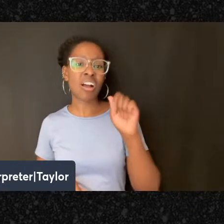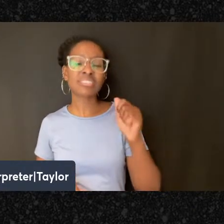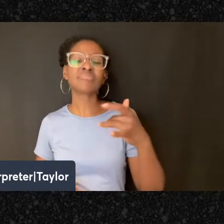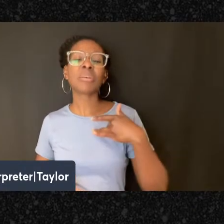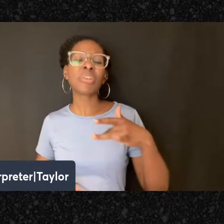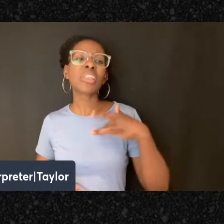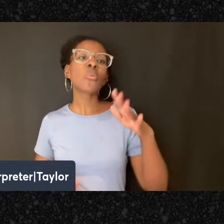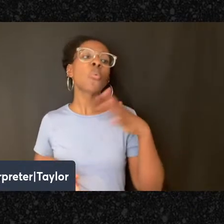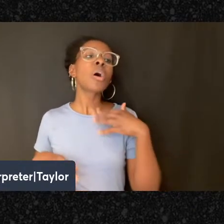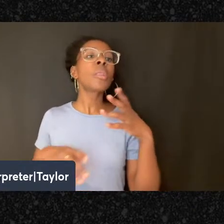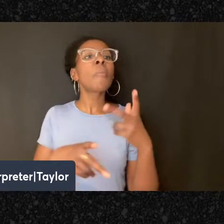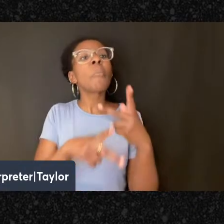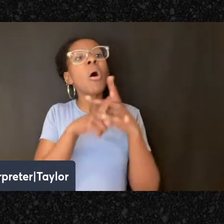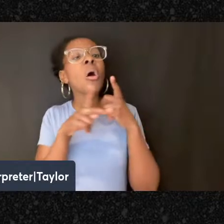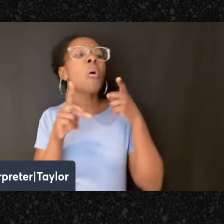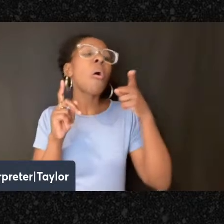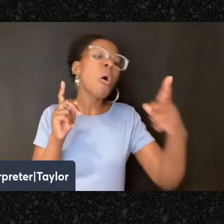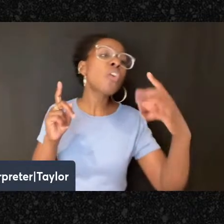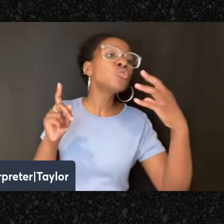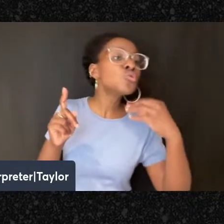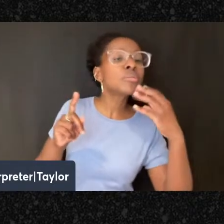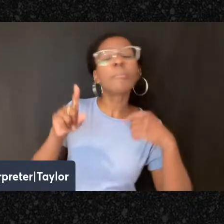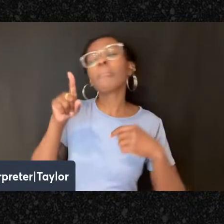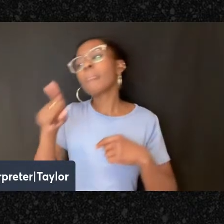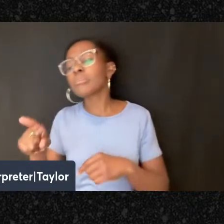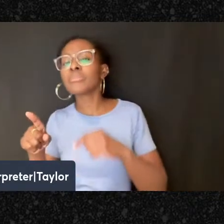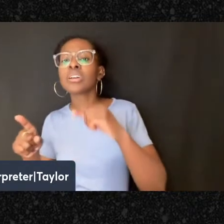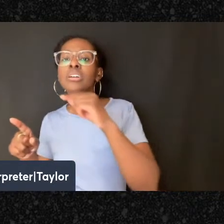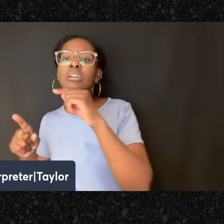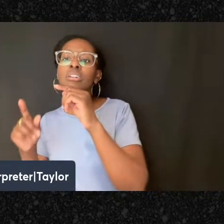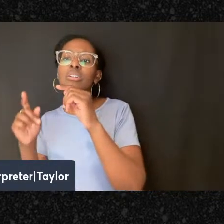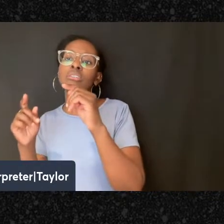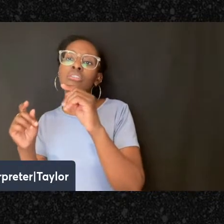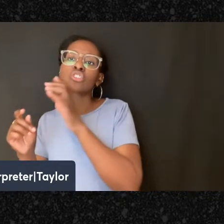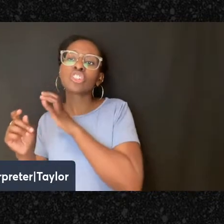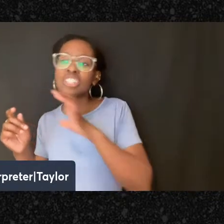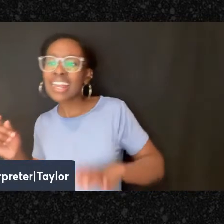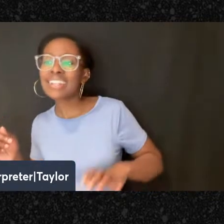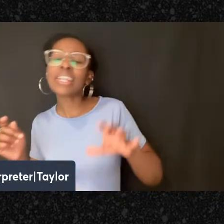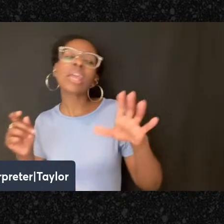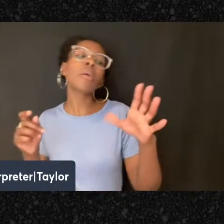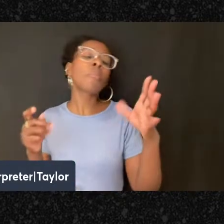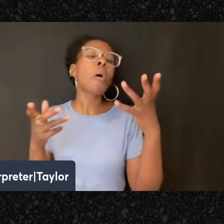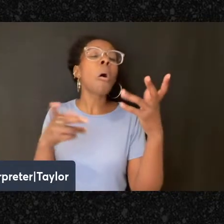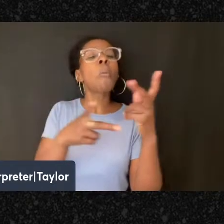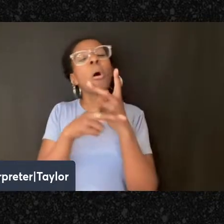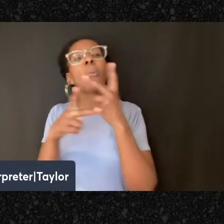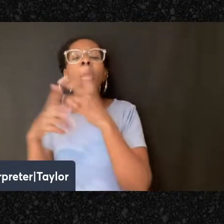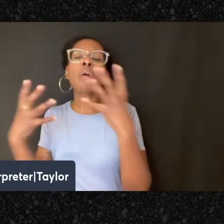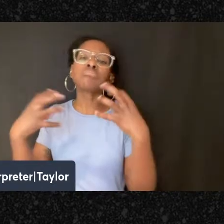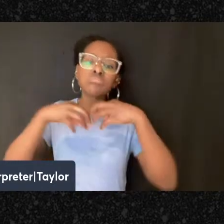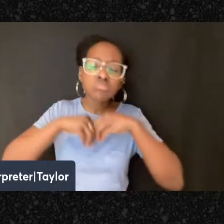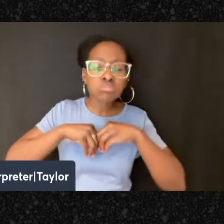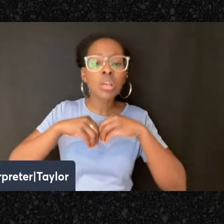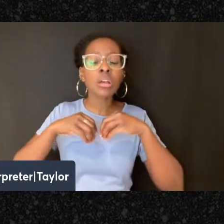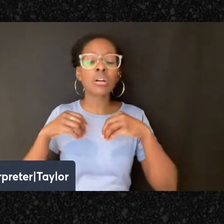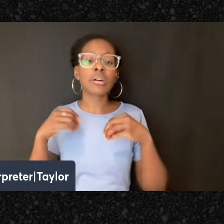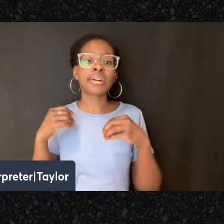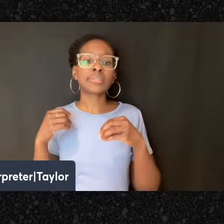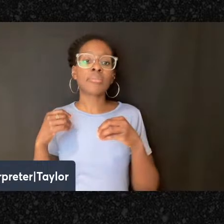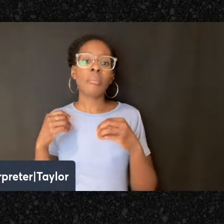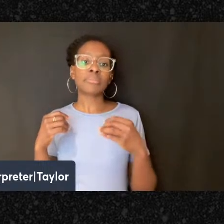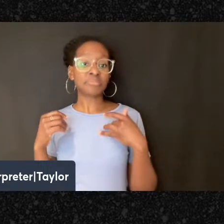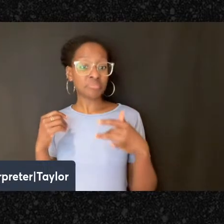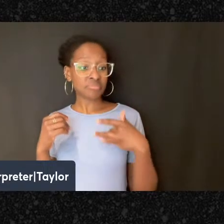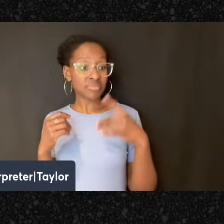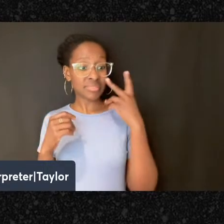as he kind of wanted. Buber saw himself as much more solidly within the Jewish tradition, but by no means